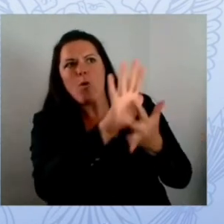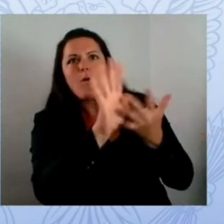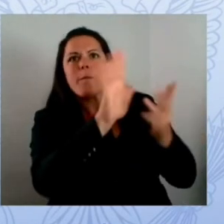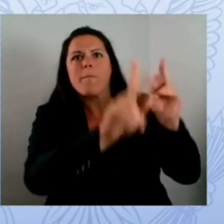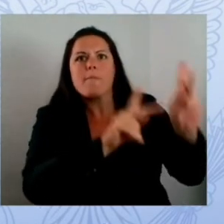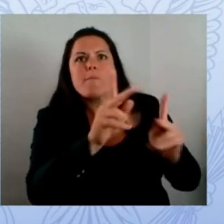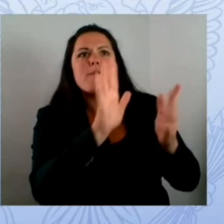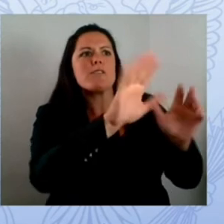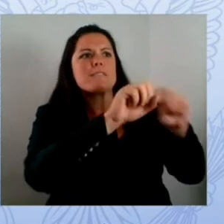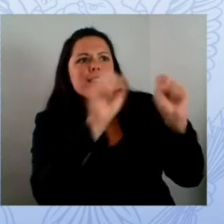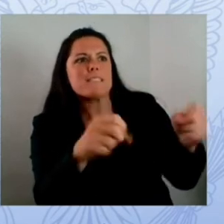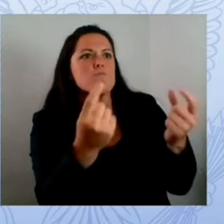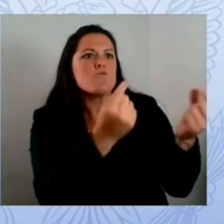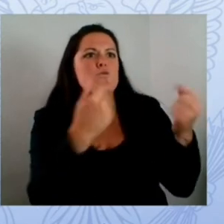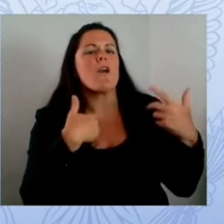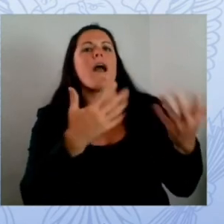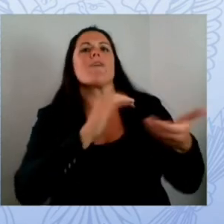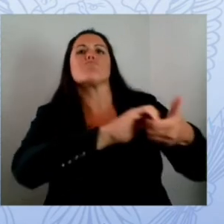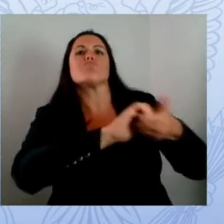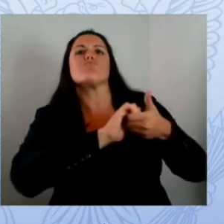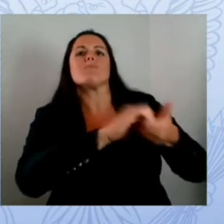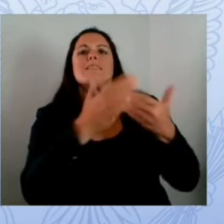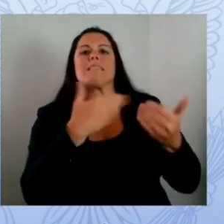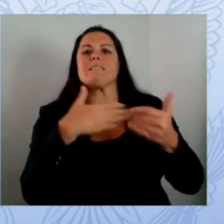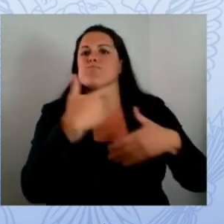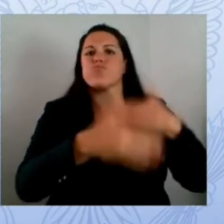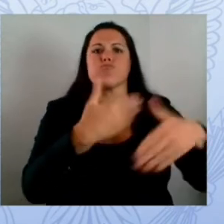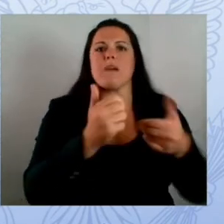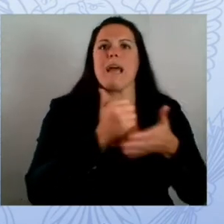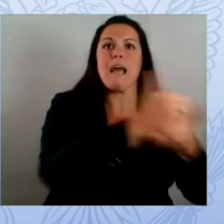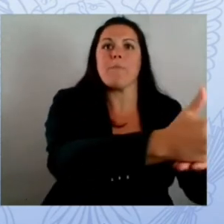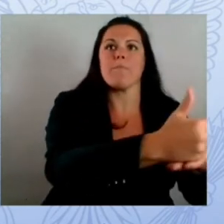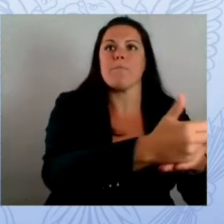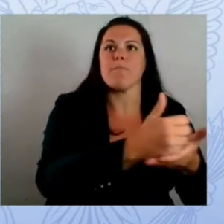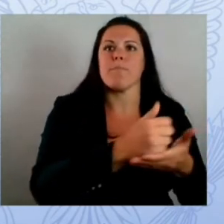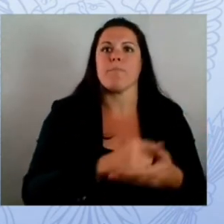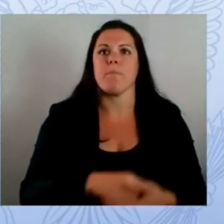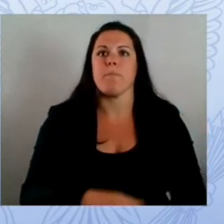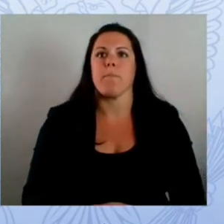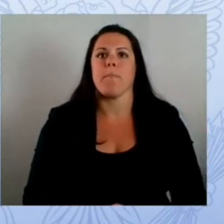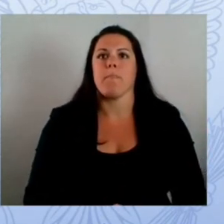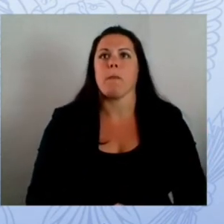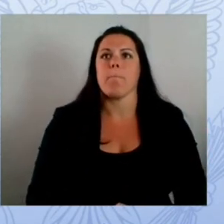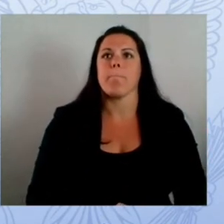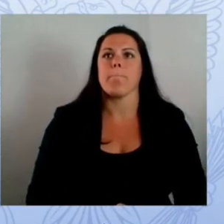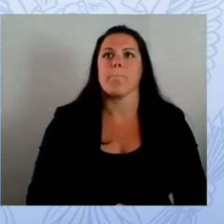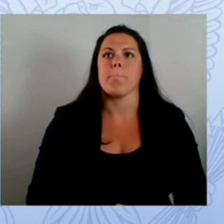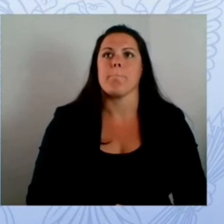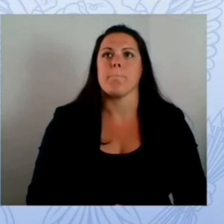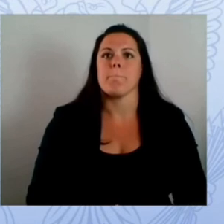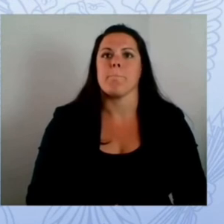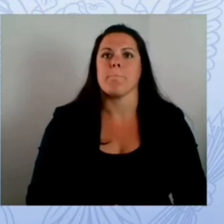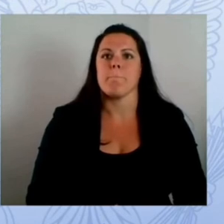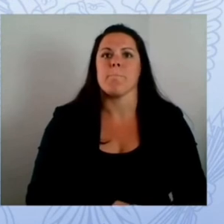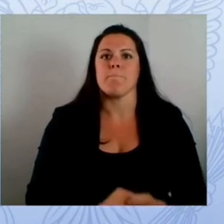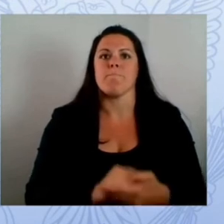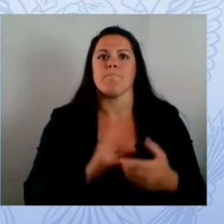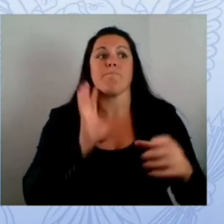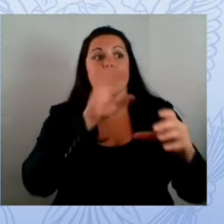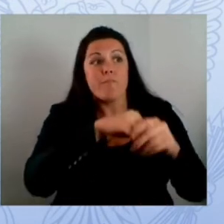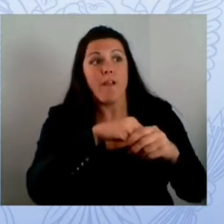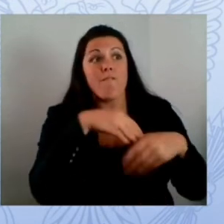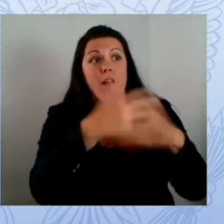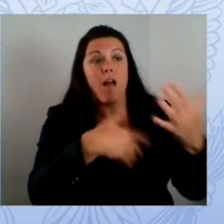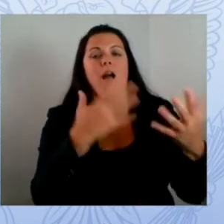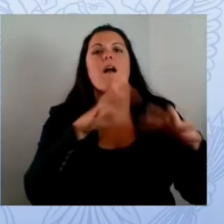reconstitute very quickly as was described the two messages i want to bring to each and every one of you from the fbi